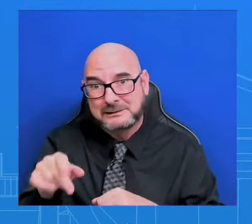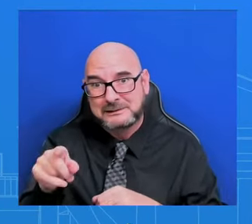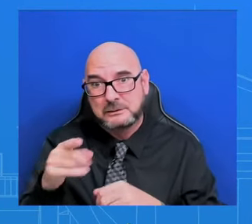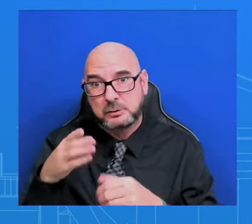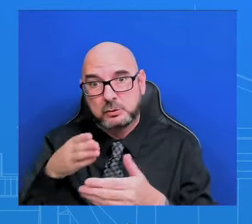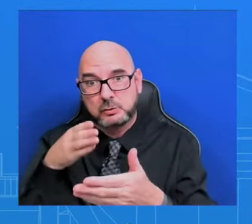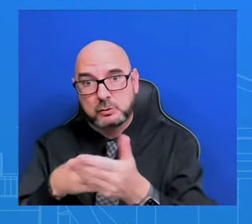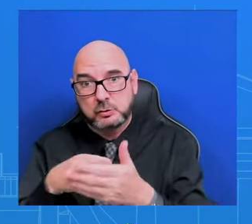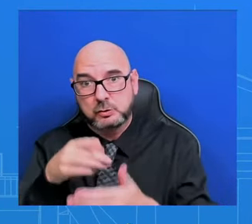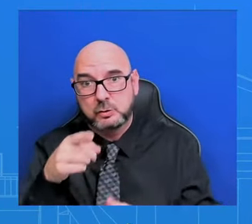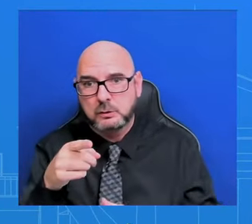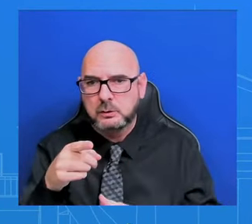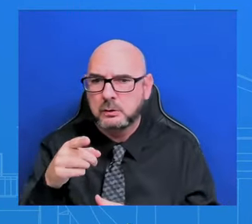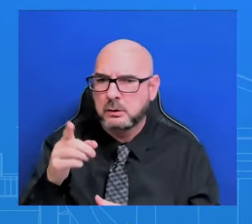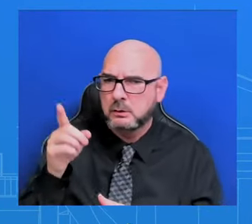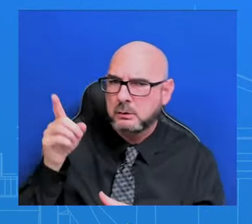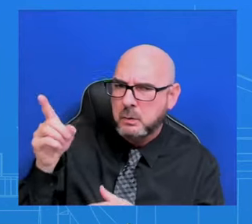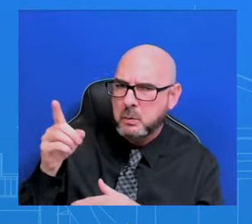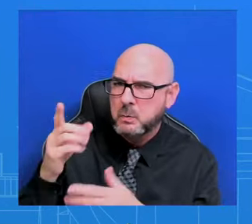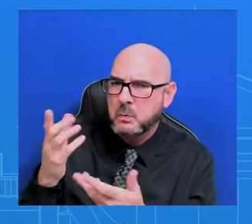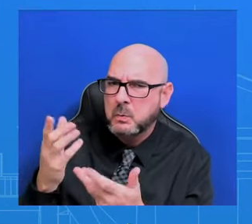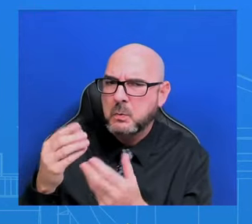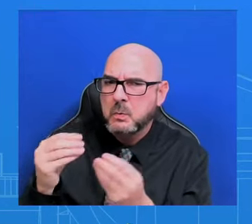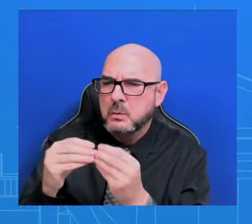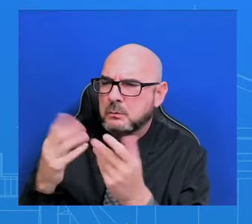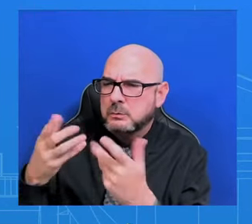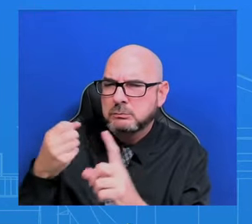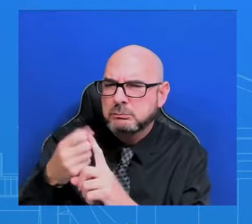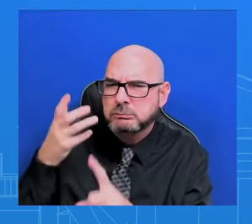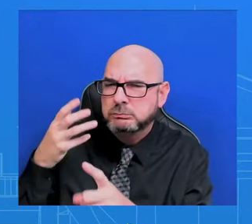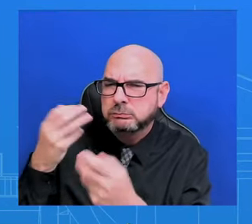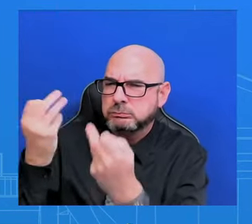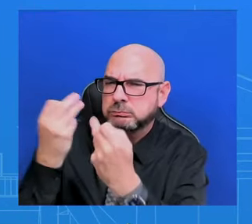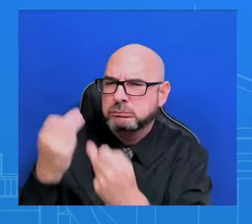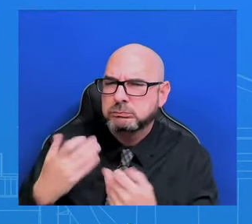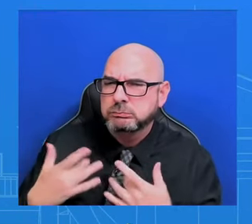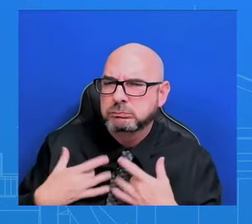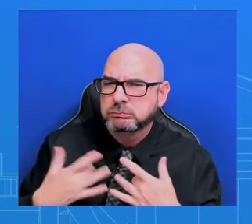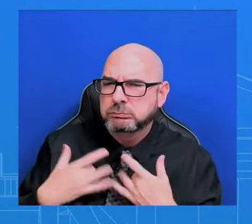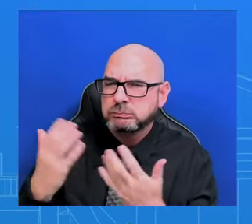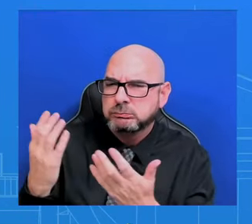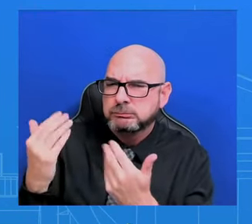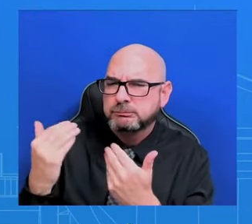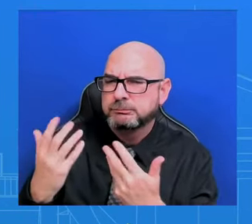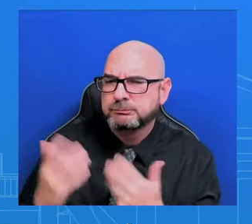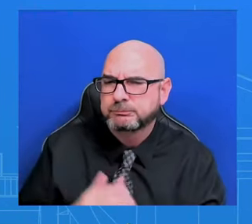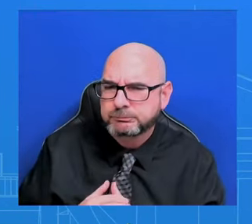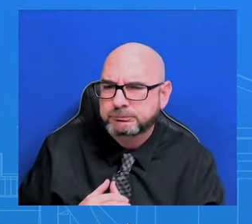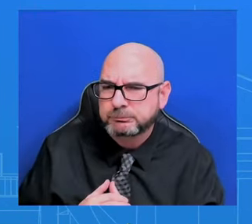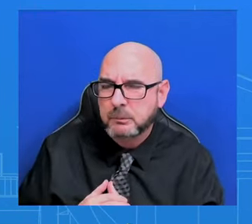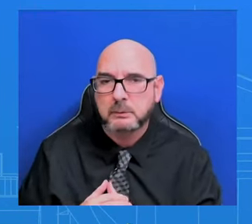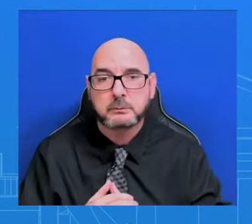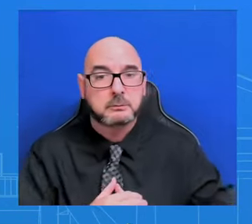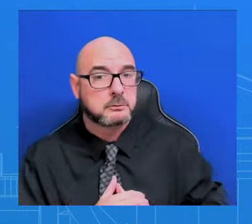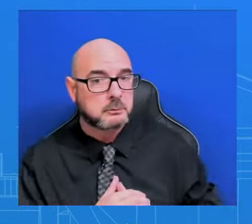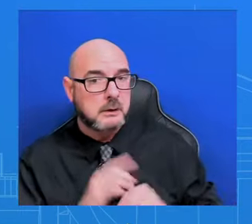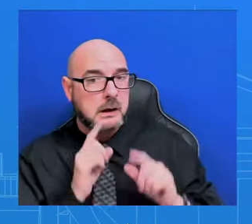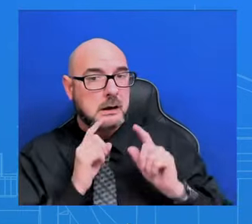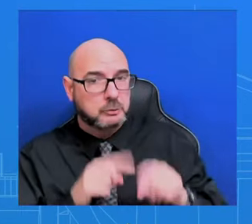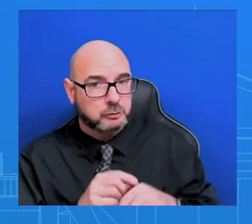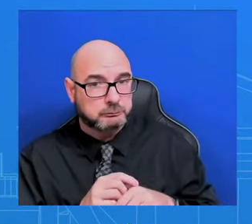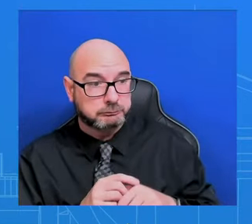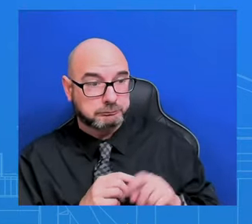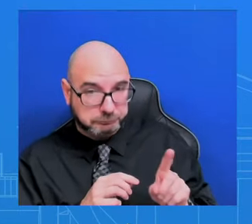before that operation, or was that sort of the greenlit a couple of weeks ago when these strikes started? No, these additional strikes yesterday required